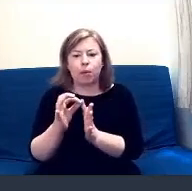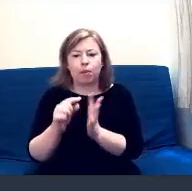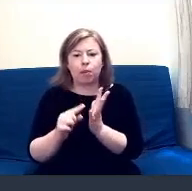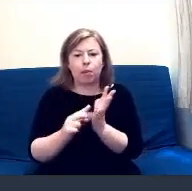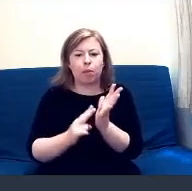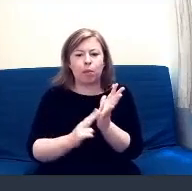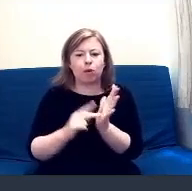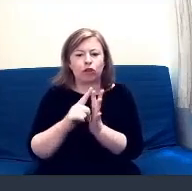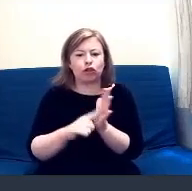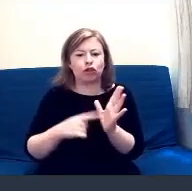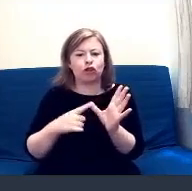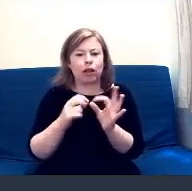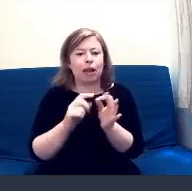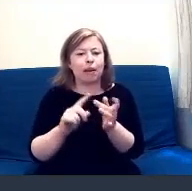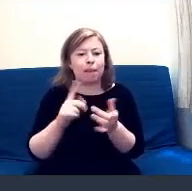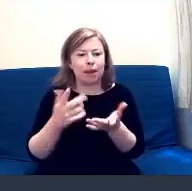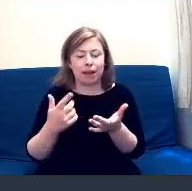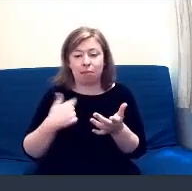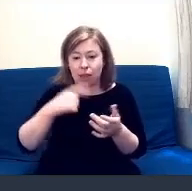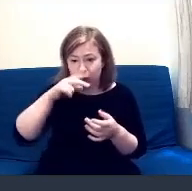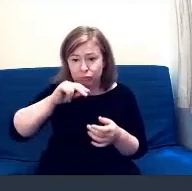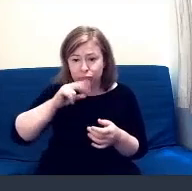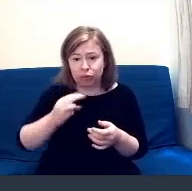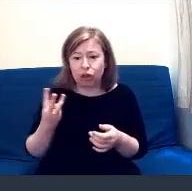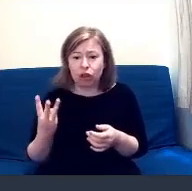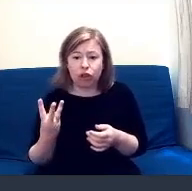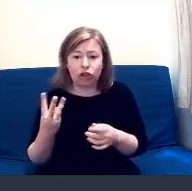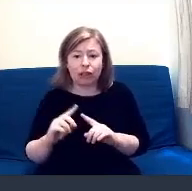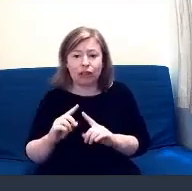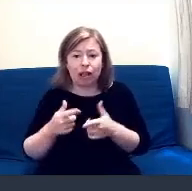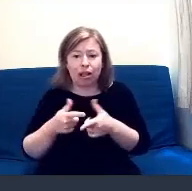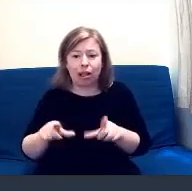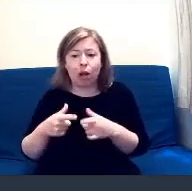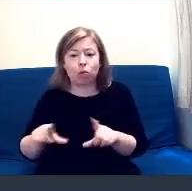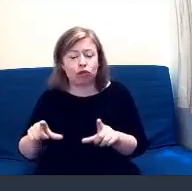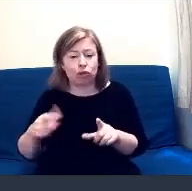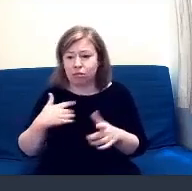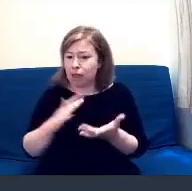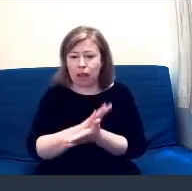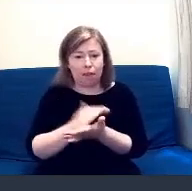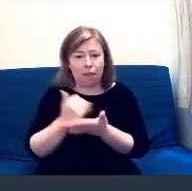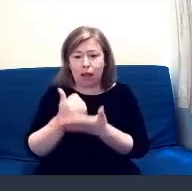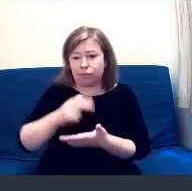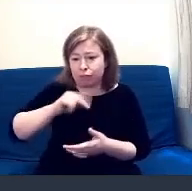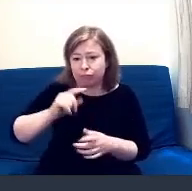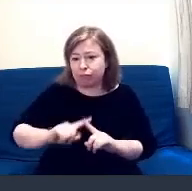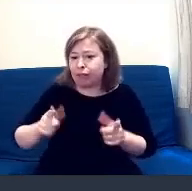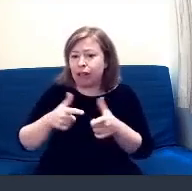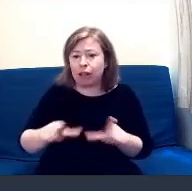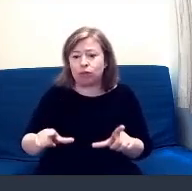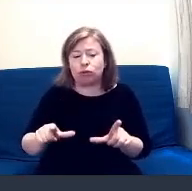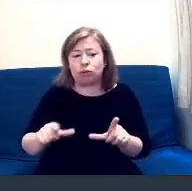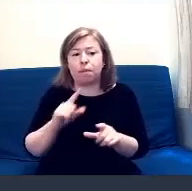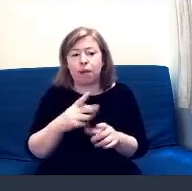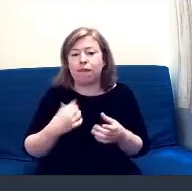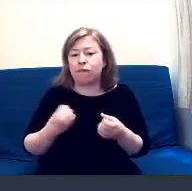and I'm here to help in three languages. Whatever language you are comfortable with, I'm happy to help. Also, we are offering